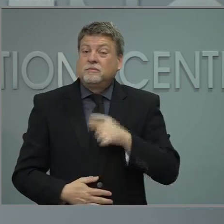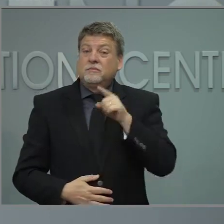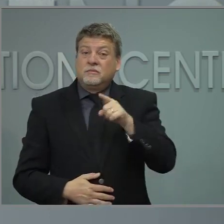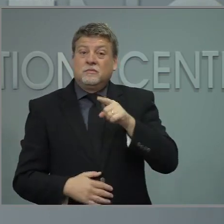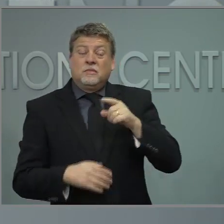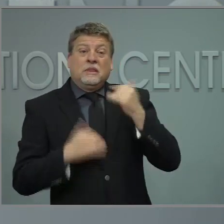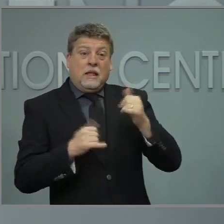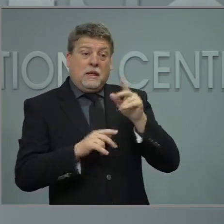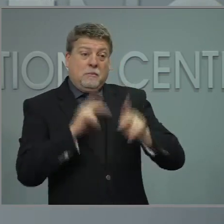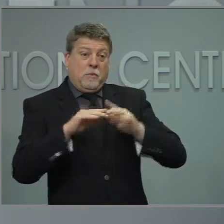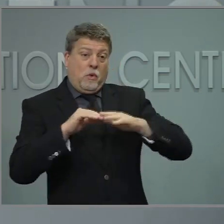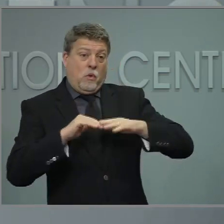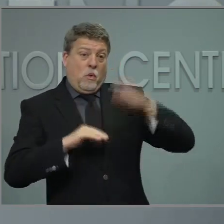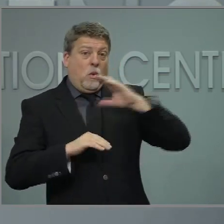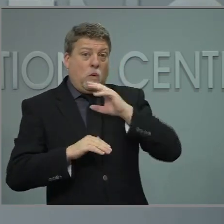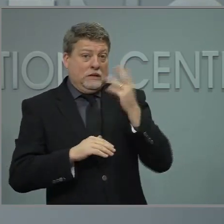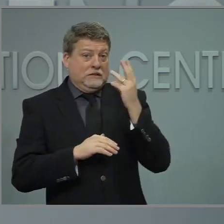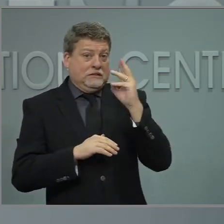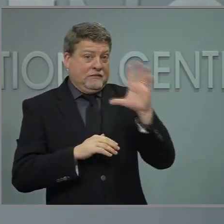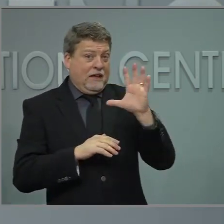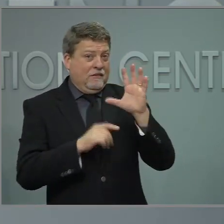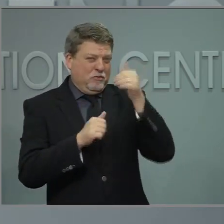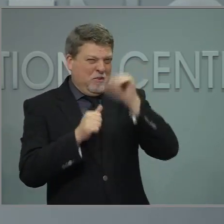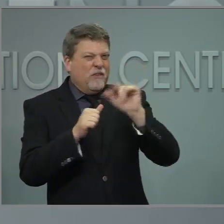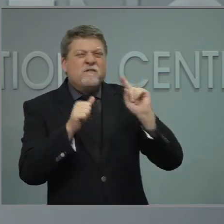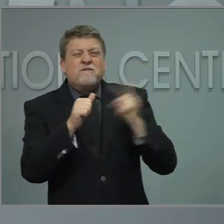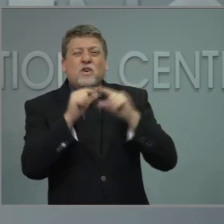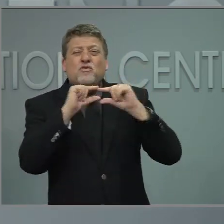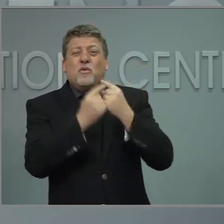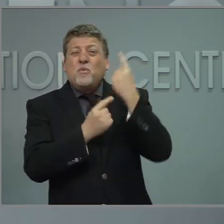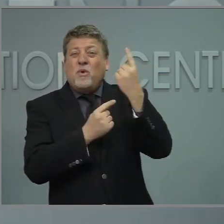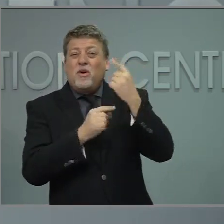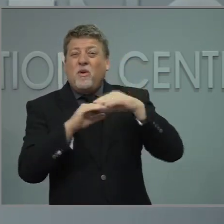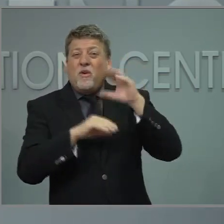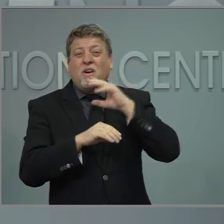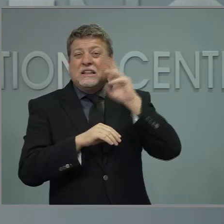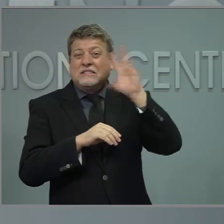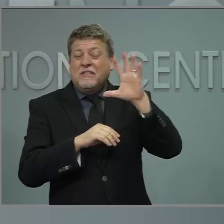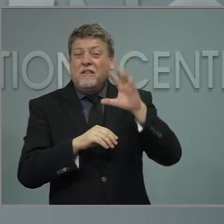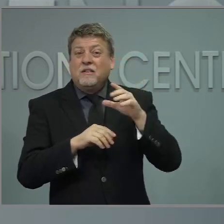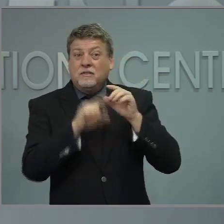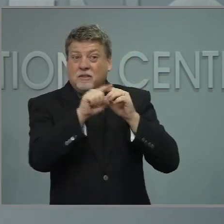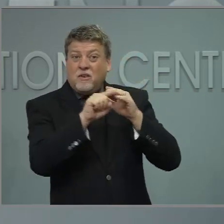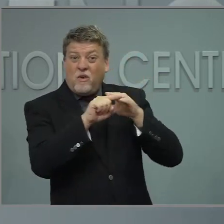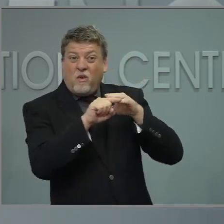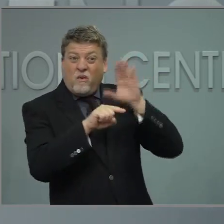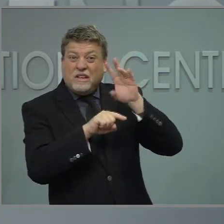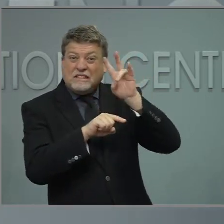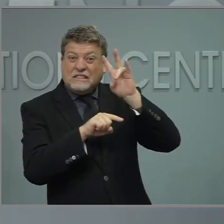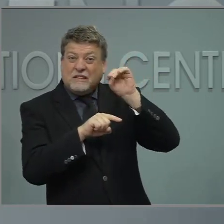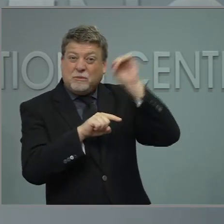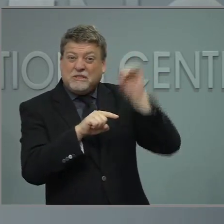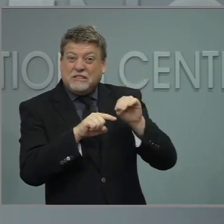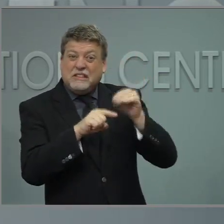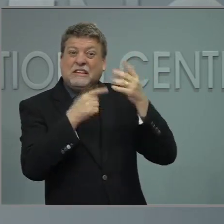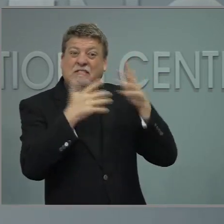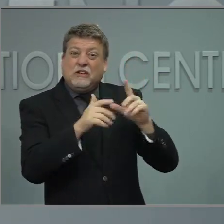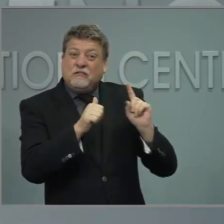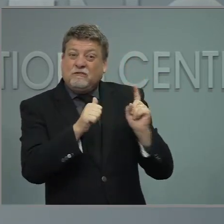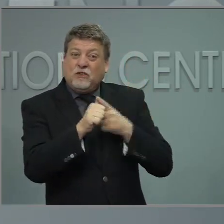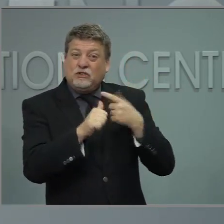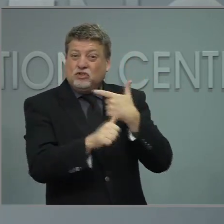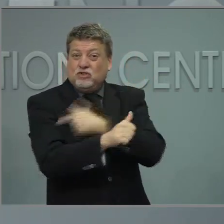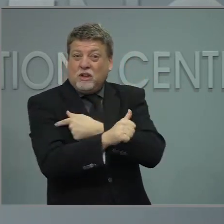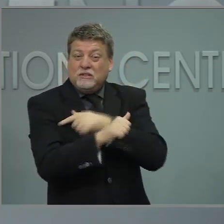over 65, remember, those are the folks we started vaccinating first, over 70% have gotten at least one